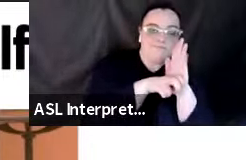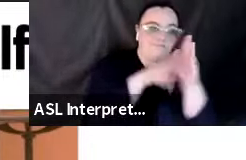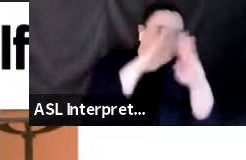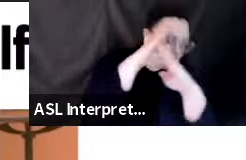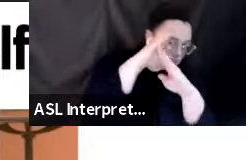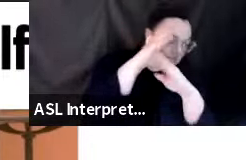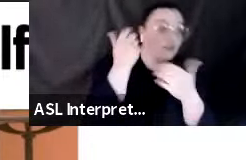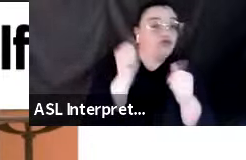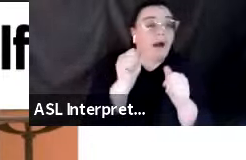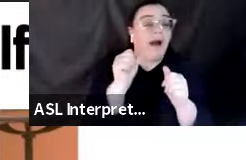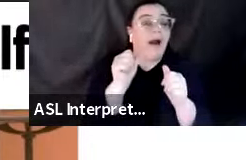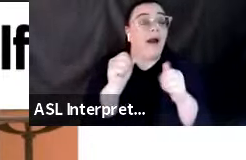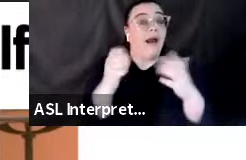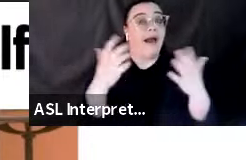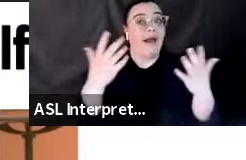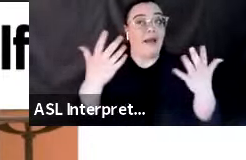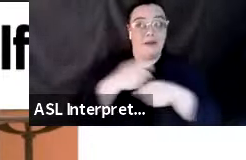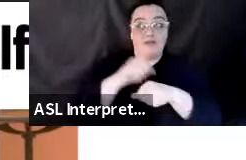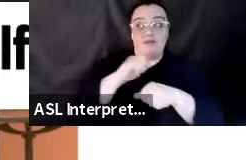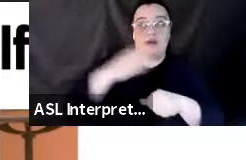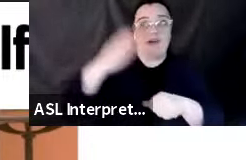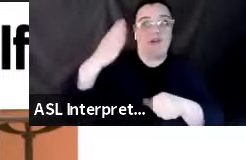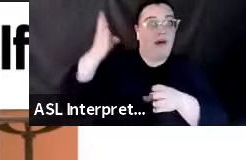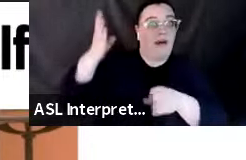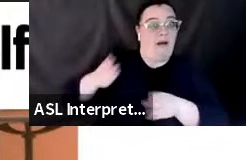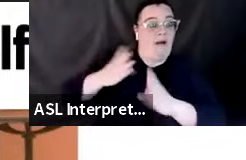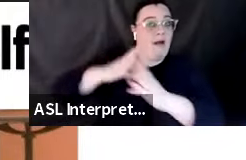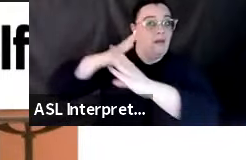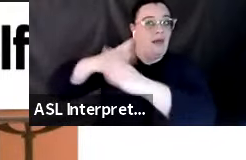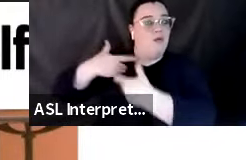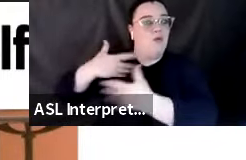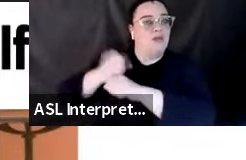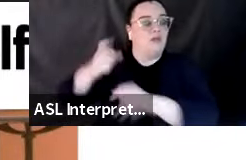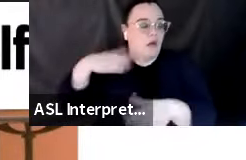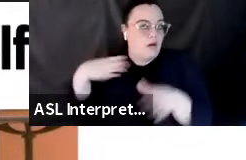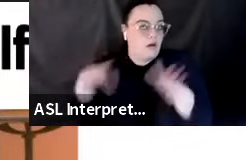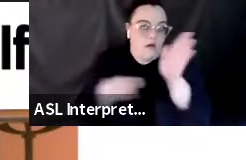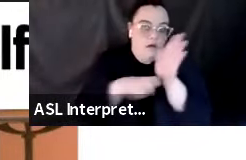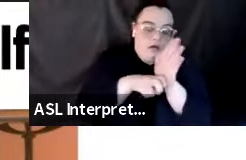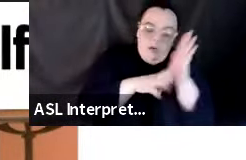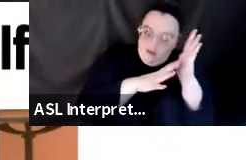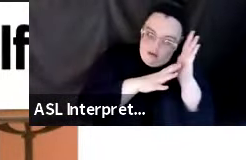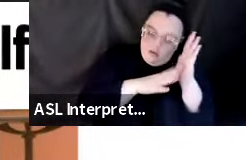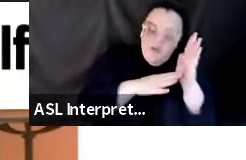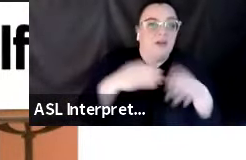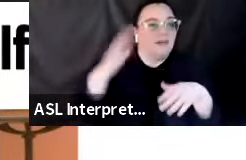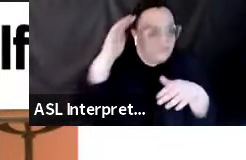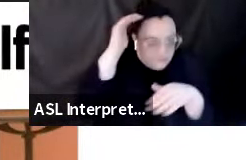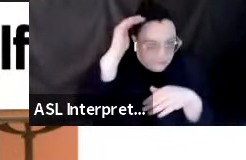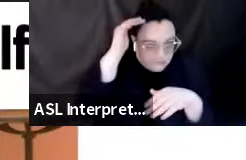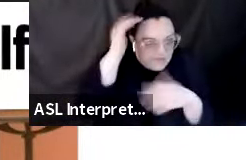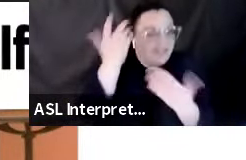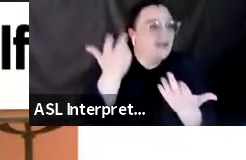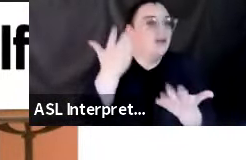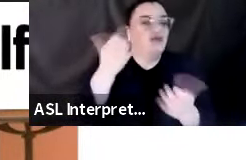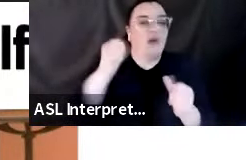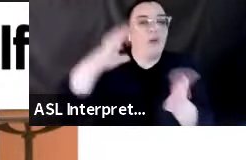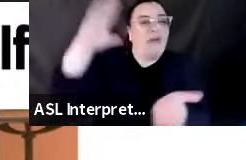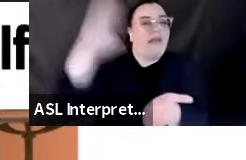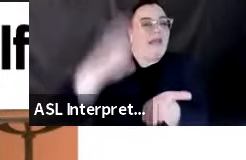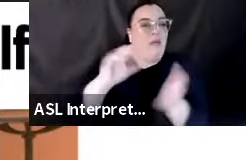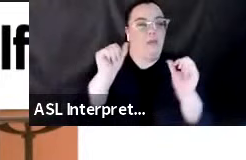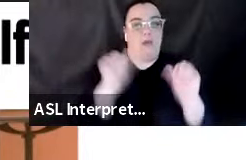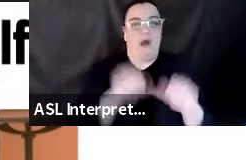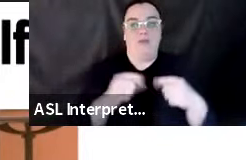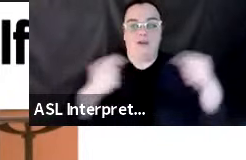have things coming at you from all directions, that they're coming from one side. It's just you want to limit how you might get injured during the